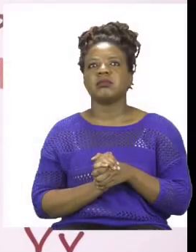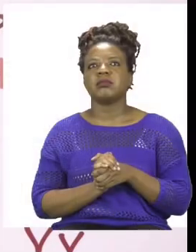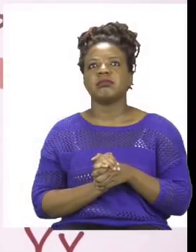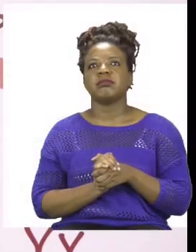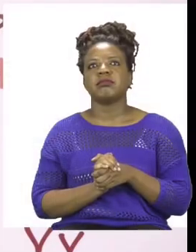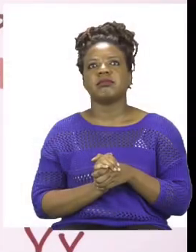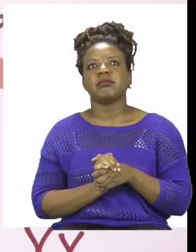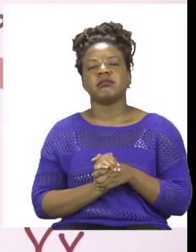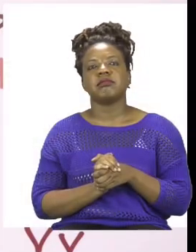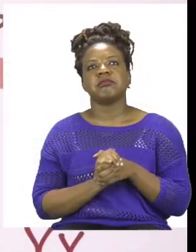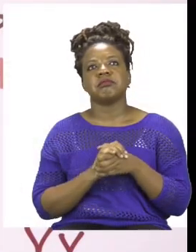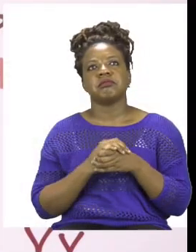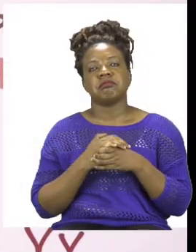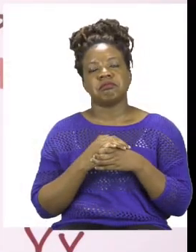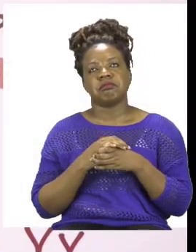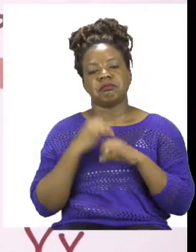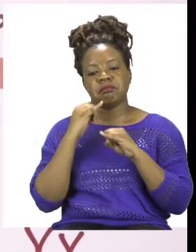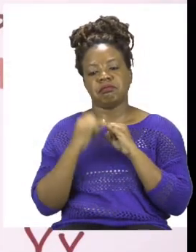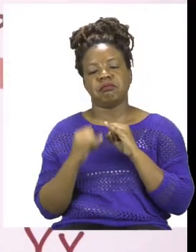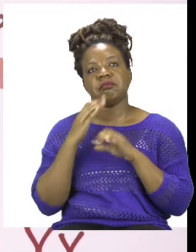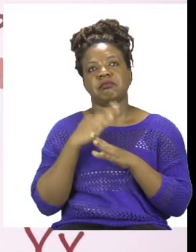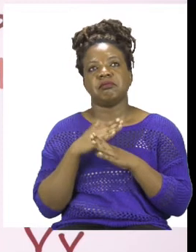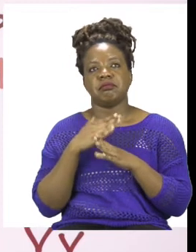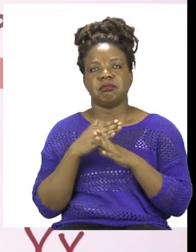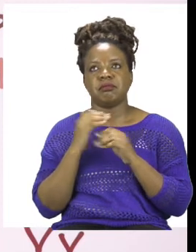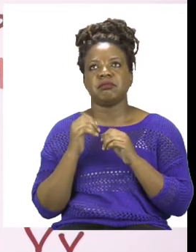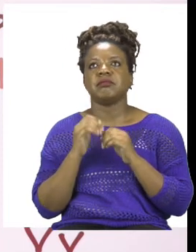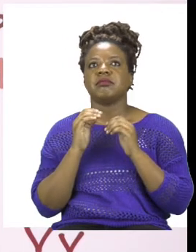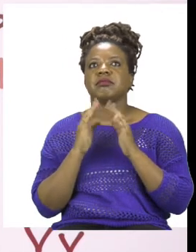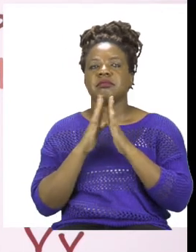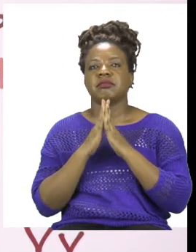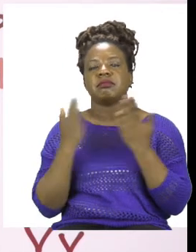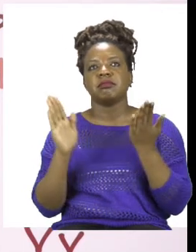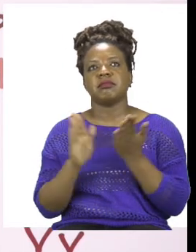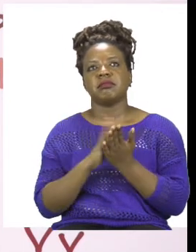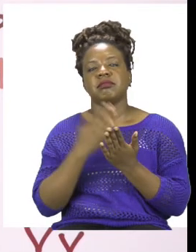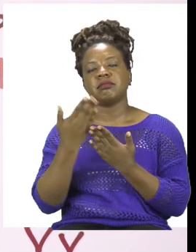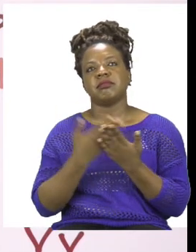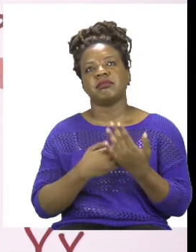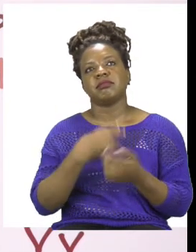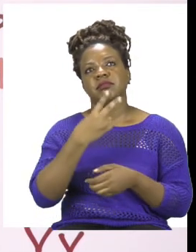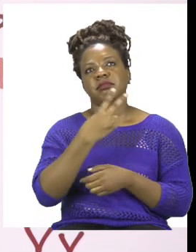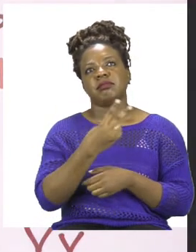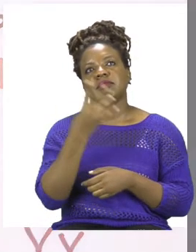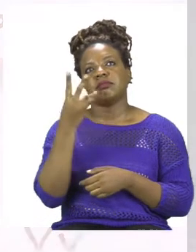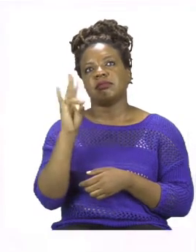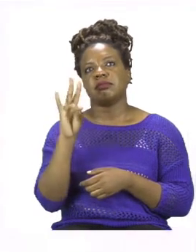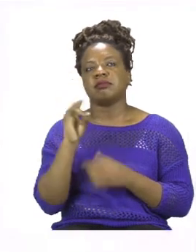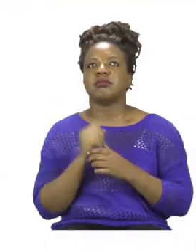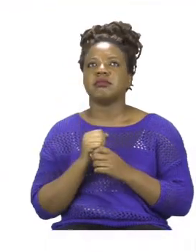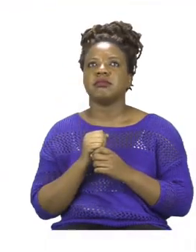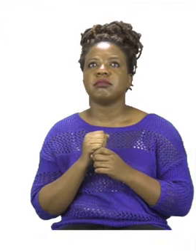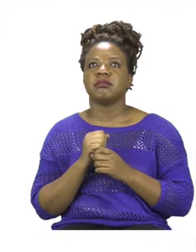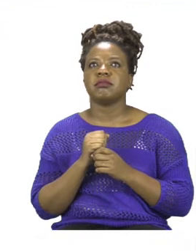To end our lesson boys and girls, we are going to do an exercise on page 27. On